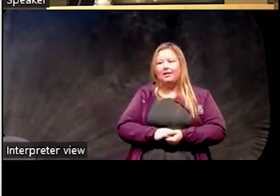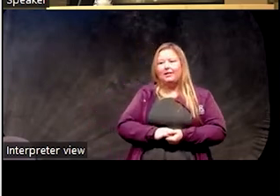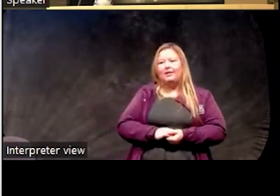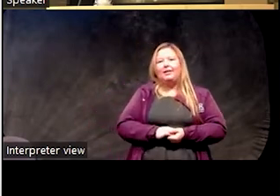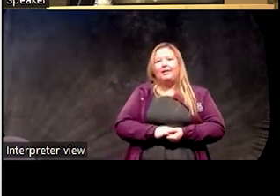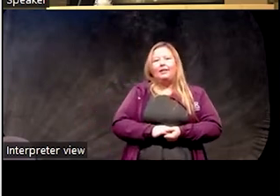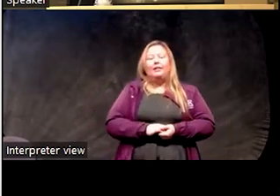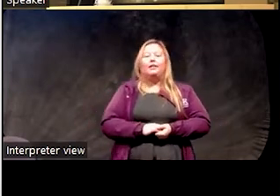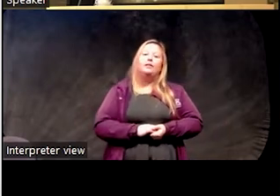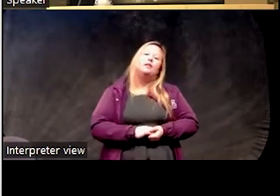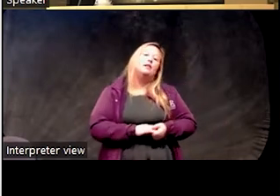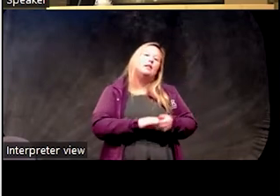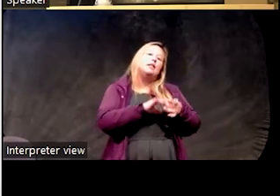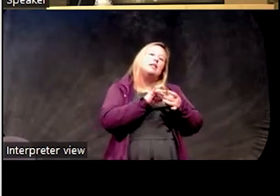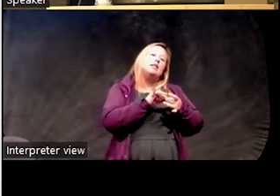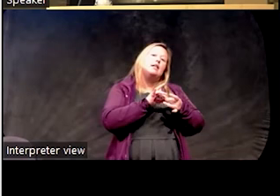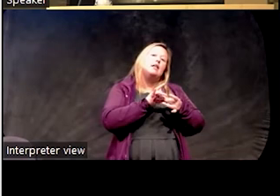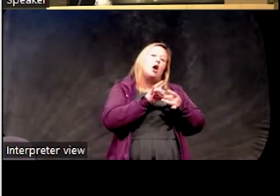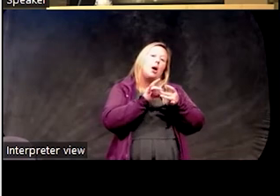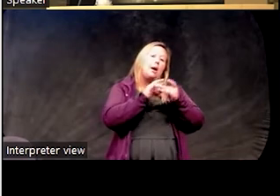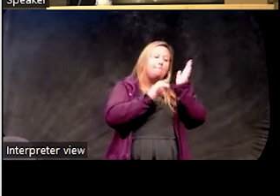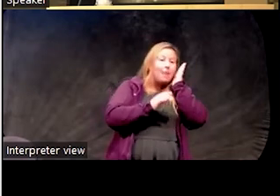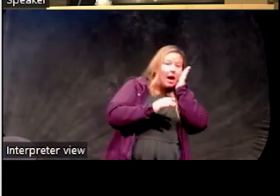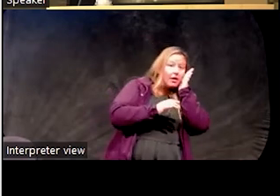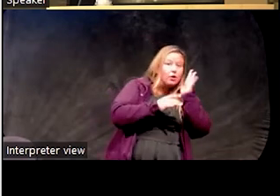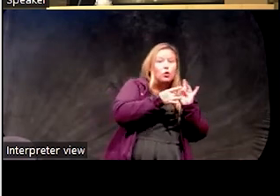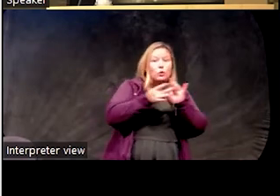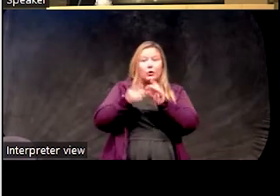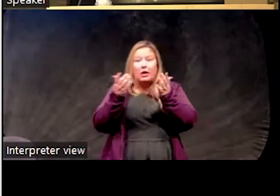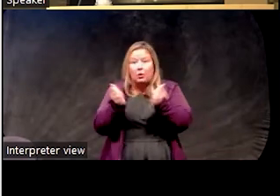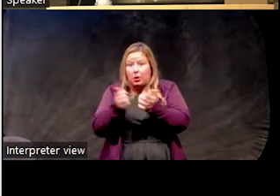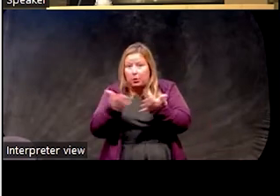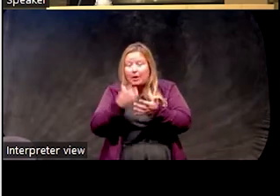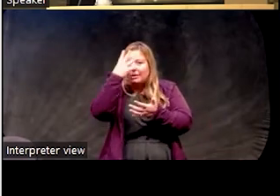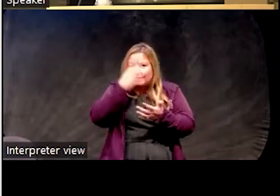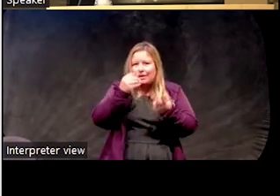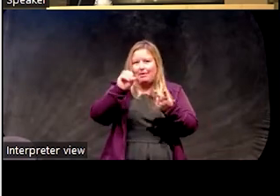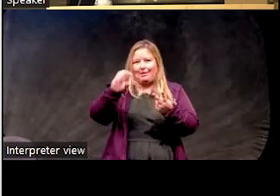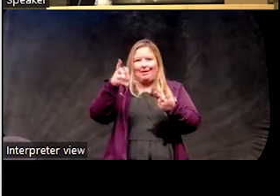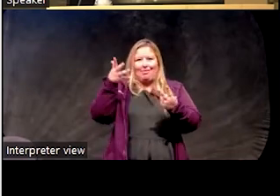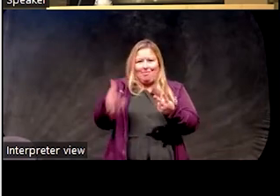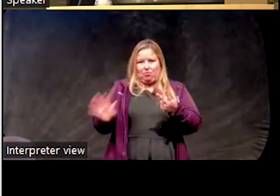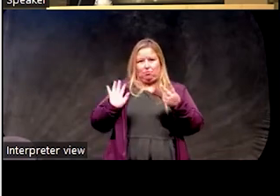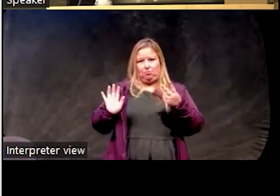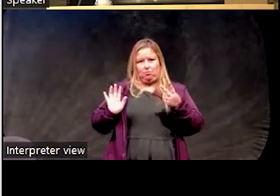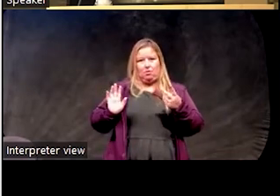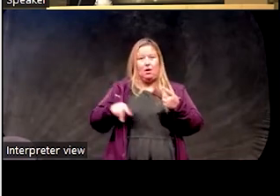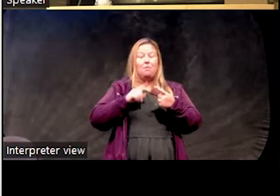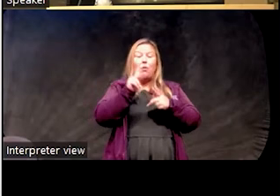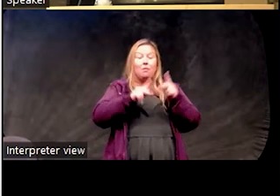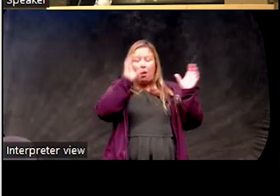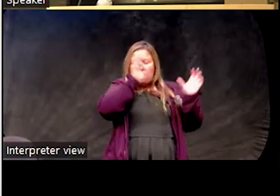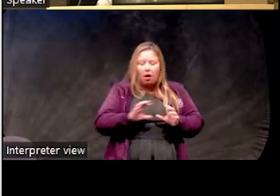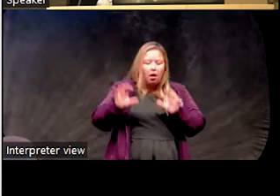we associate the bed with sleep and sex activities. But what can happen is when people have